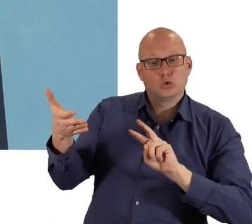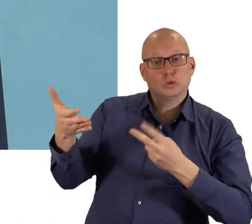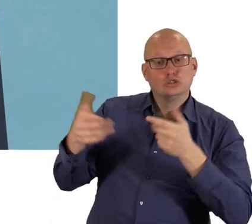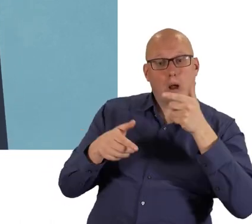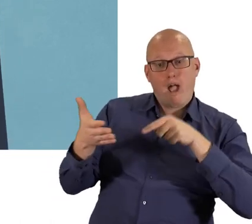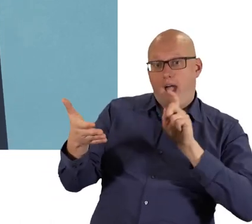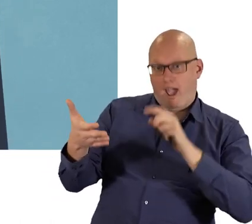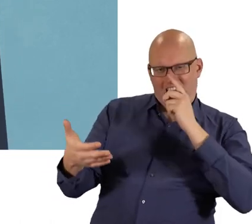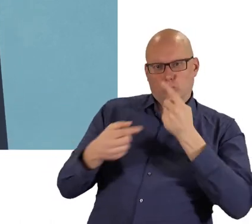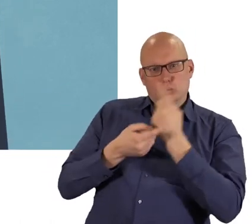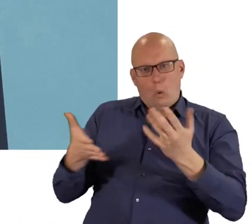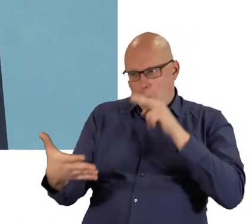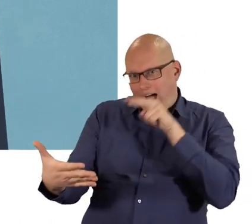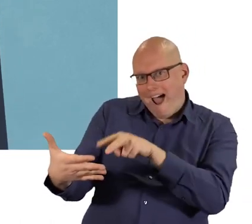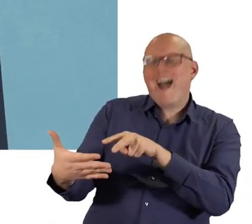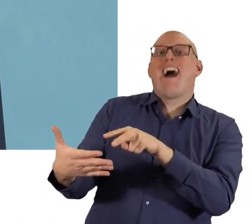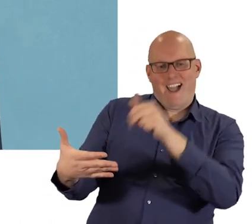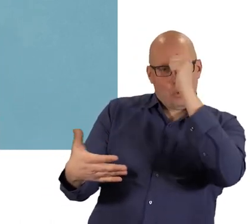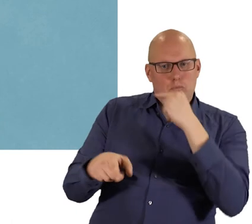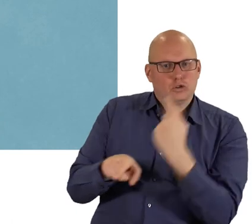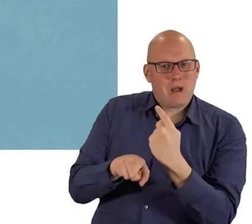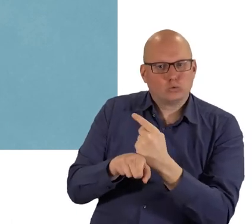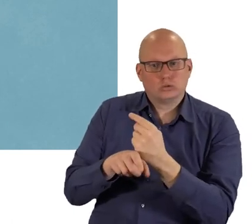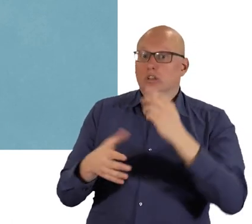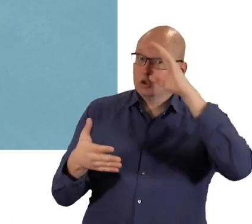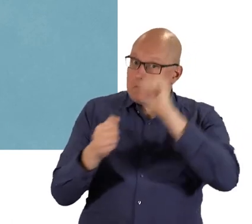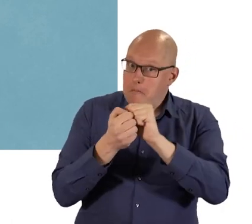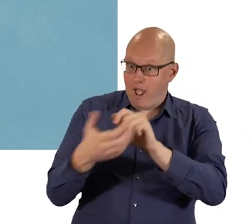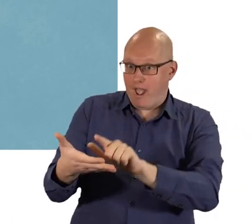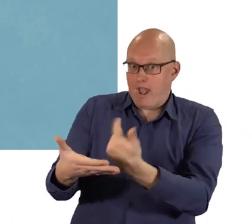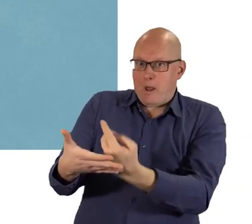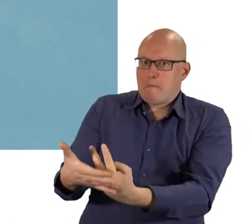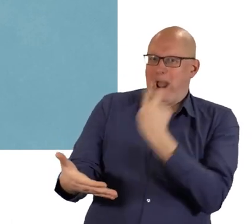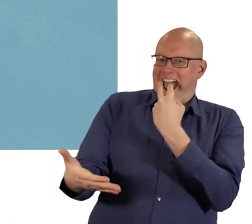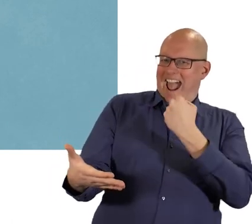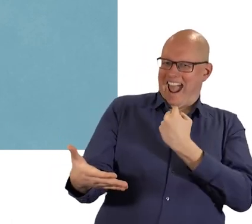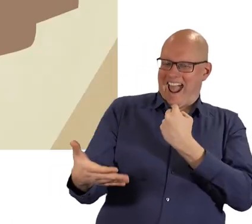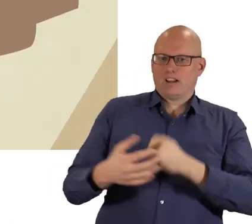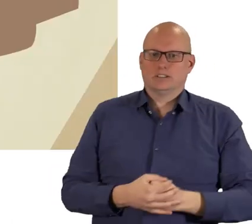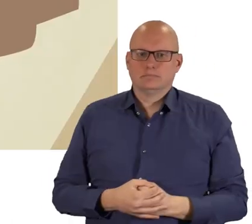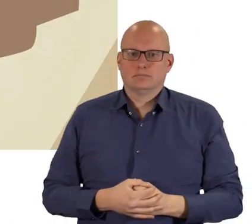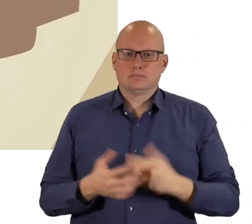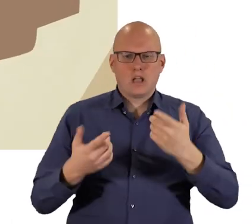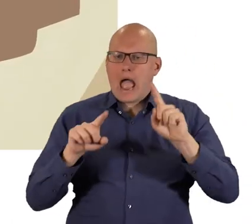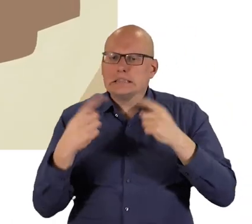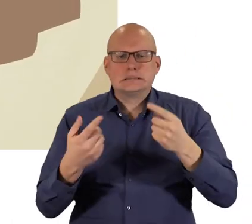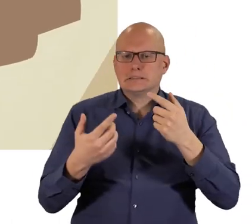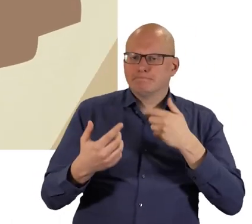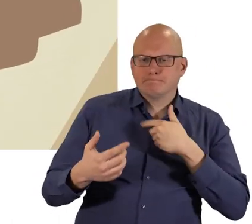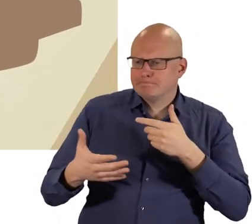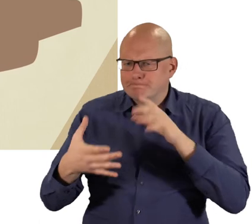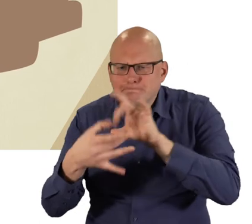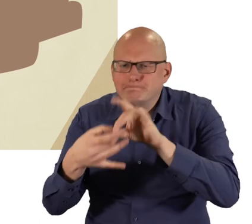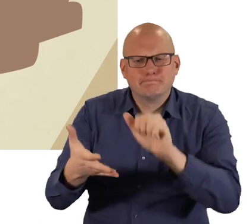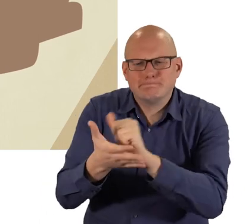Just tap the switch camera button on the menu but remember to flip it back after. If you can't get the video